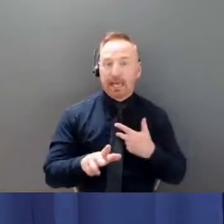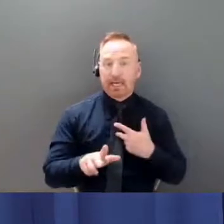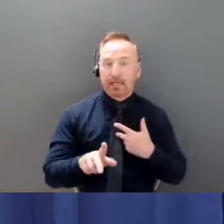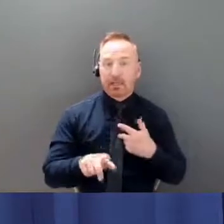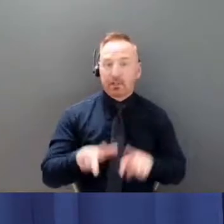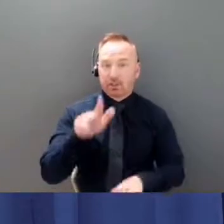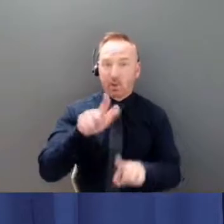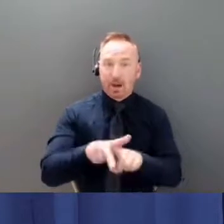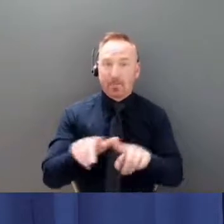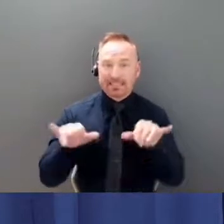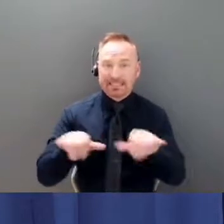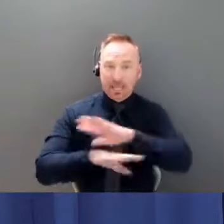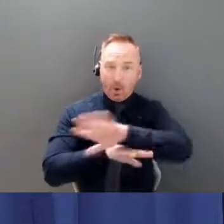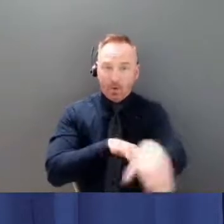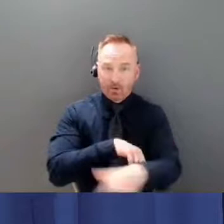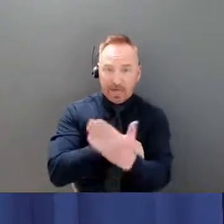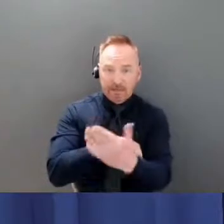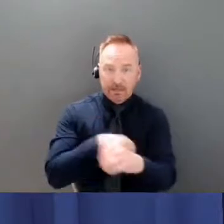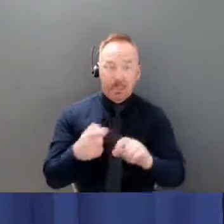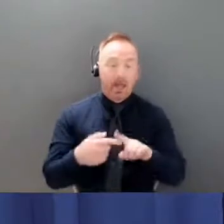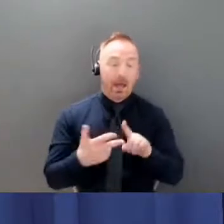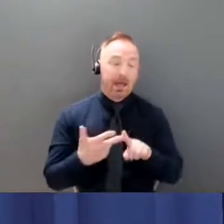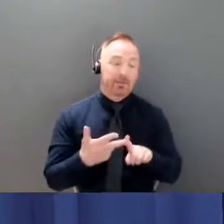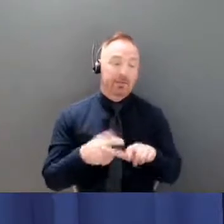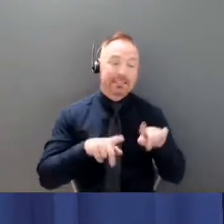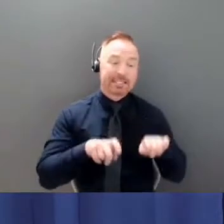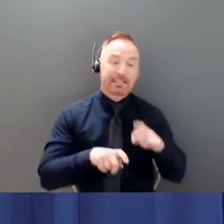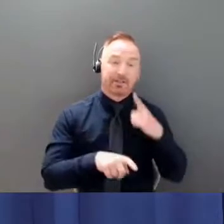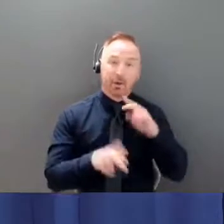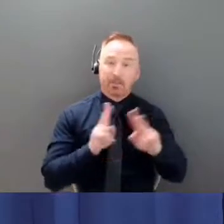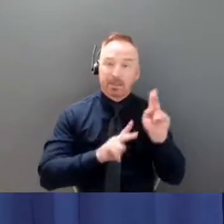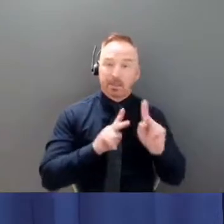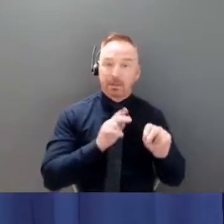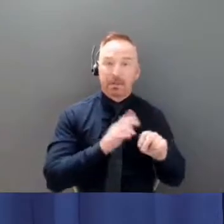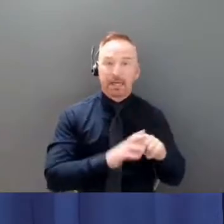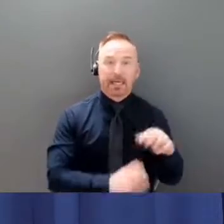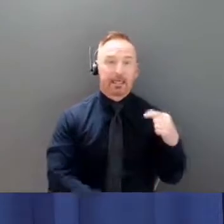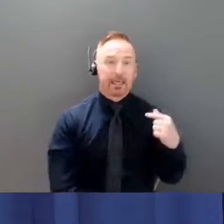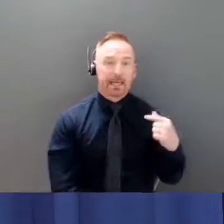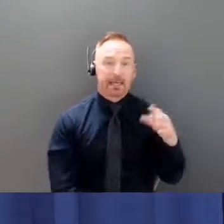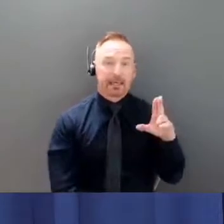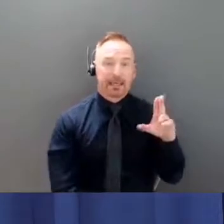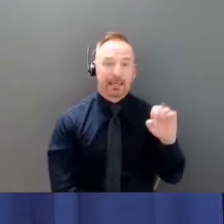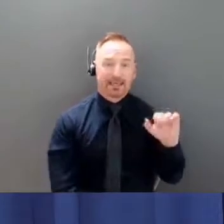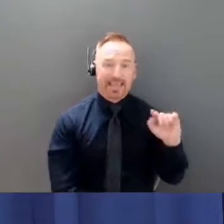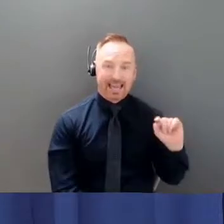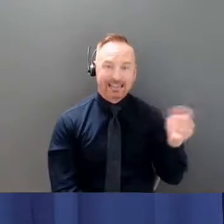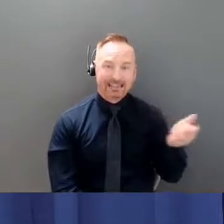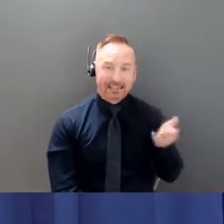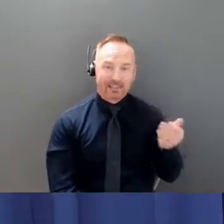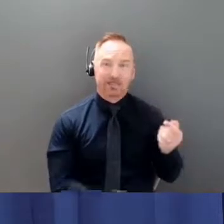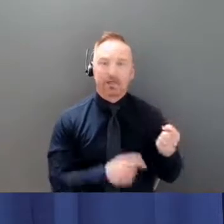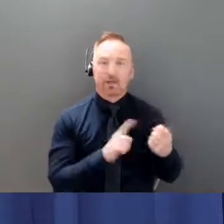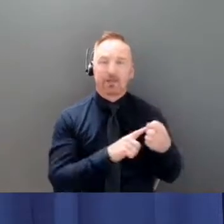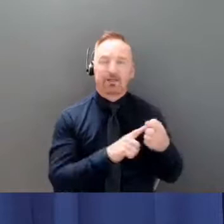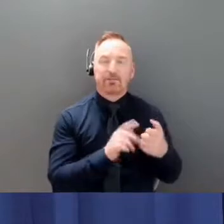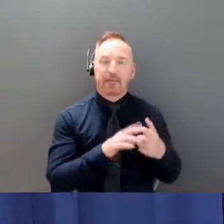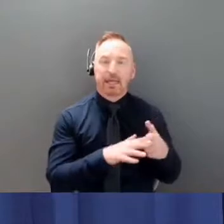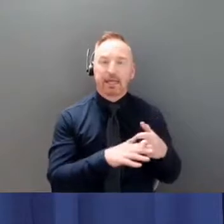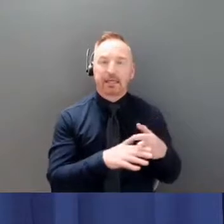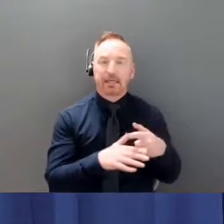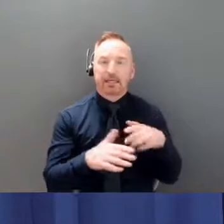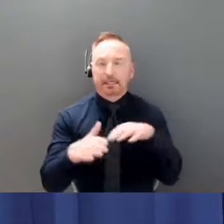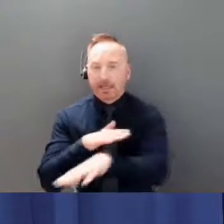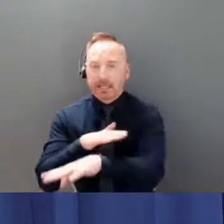testing for people uh coming in guests coming in and out so those are and and we don't we have kind of